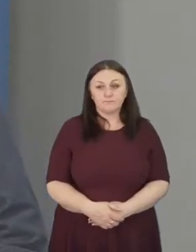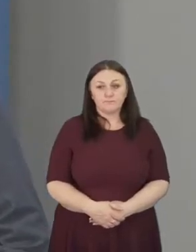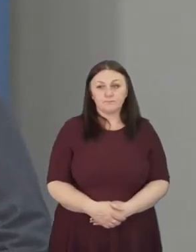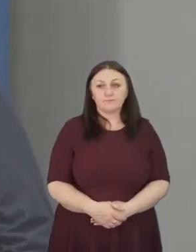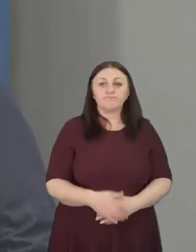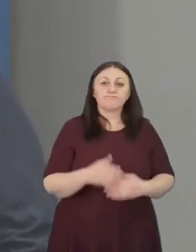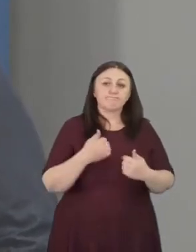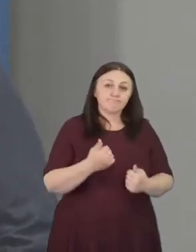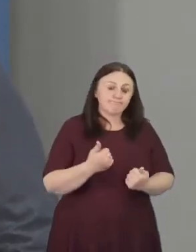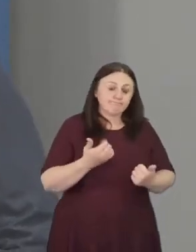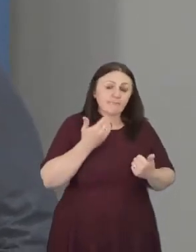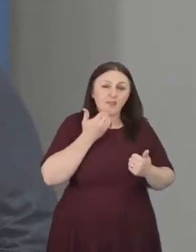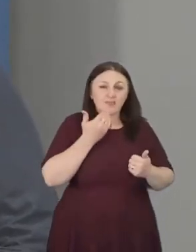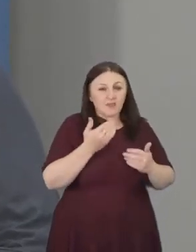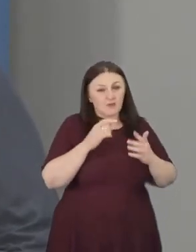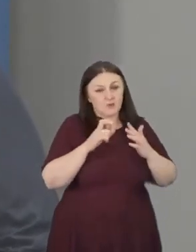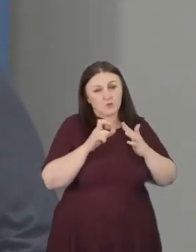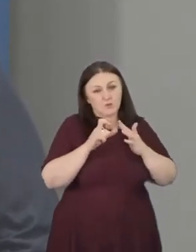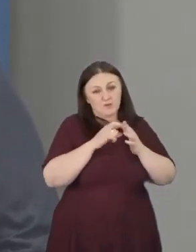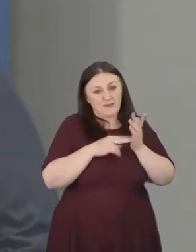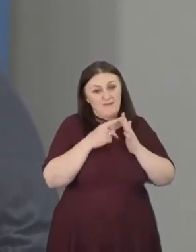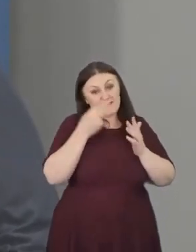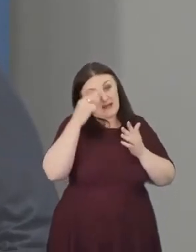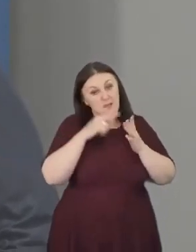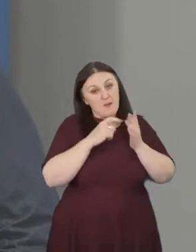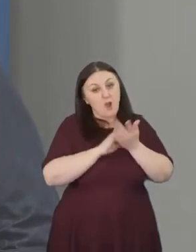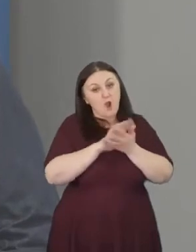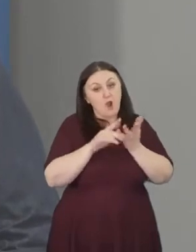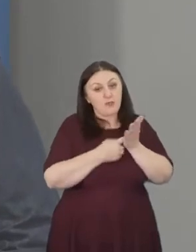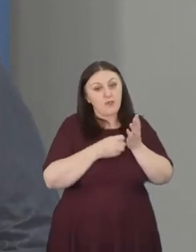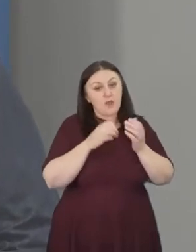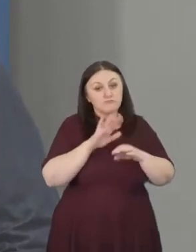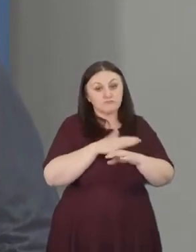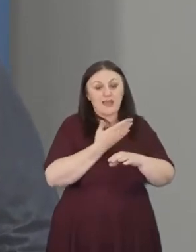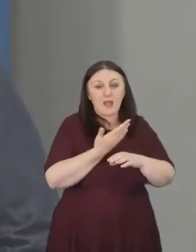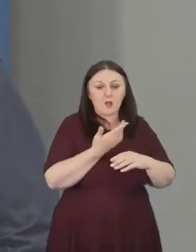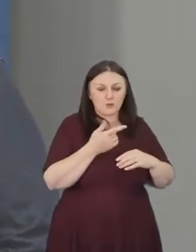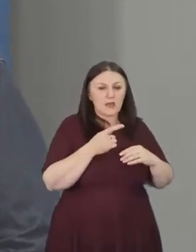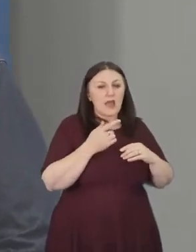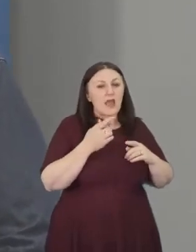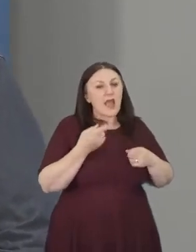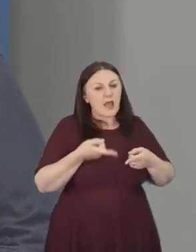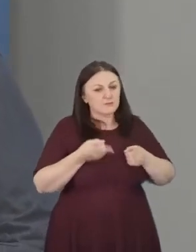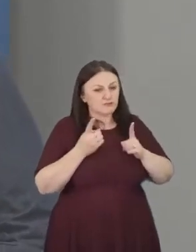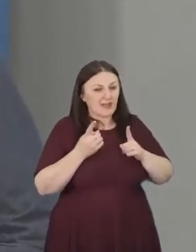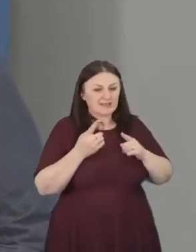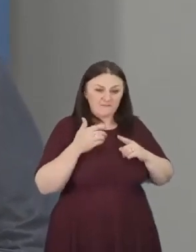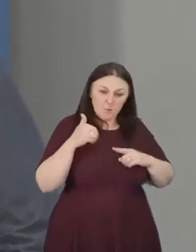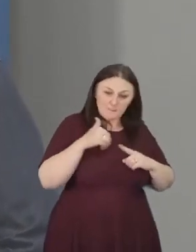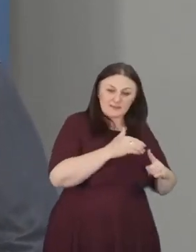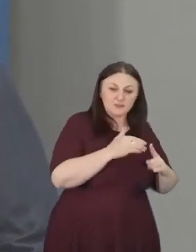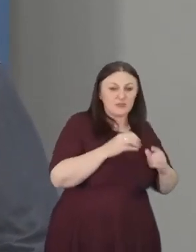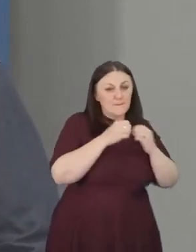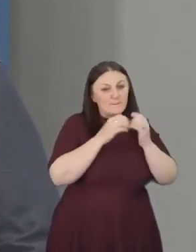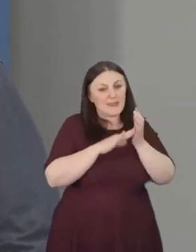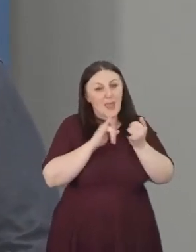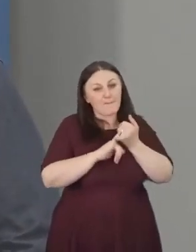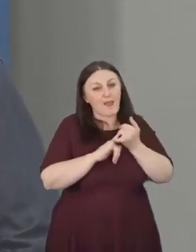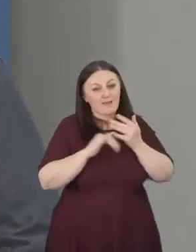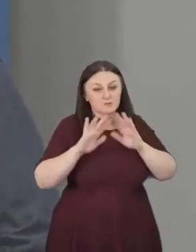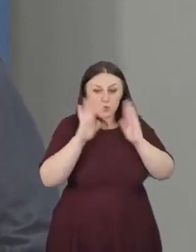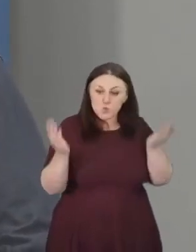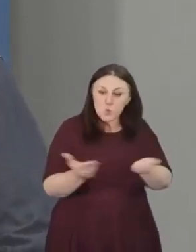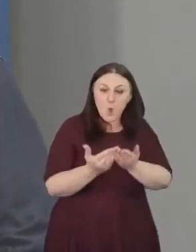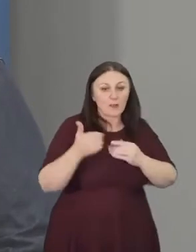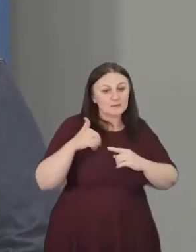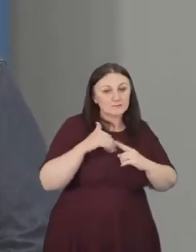Thank you, Dave. My name's Arthur Brown, and I'm director for mission at BMS World Mission. It's great to be with you this afternoon,